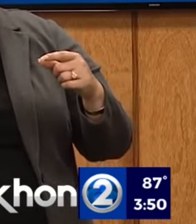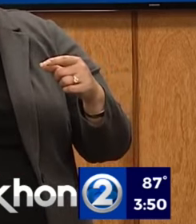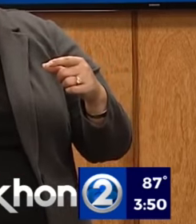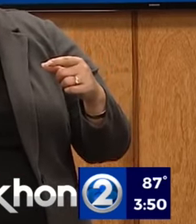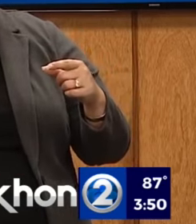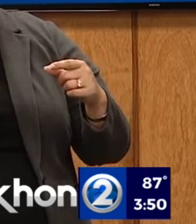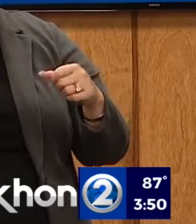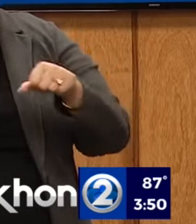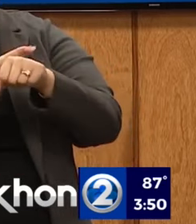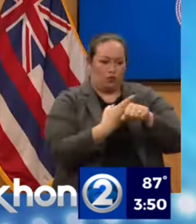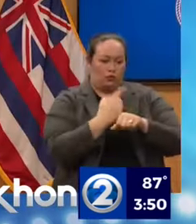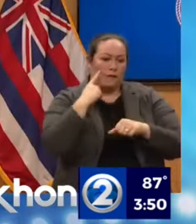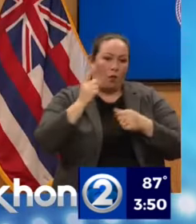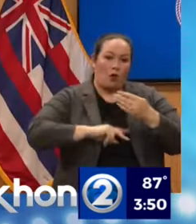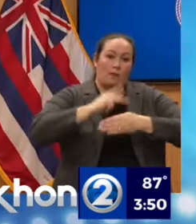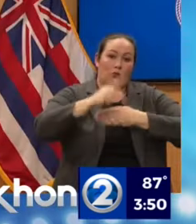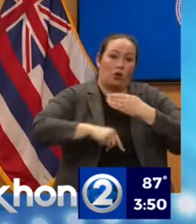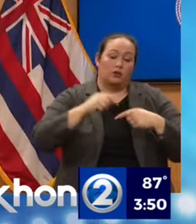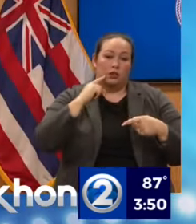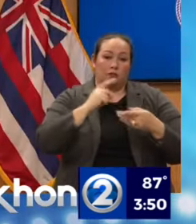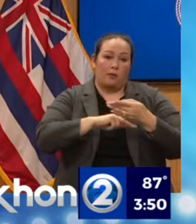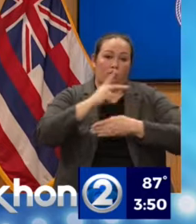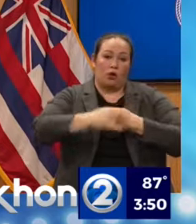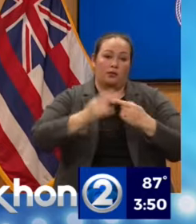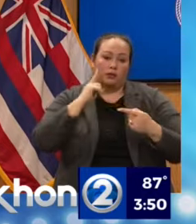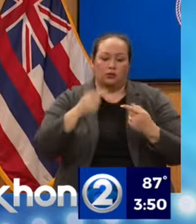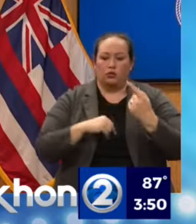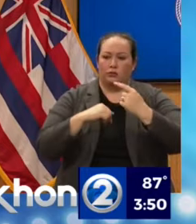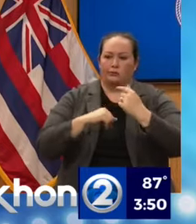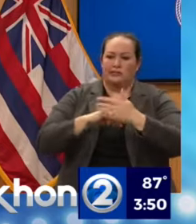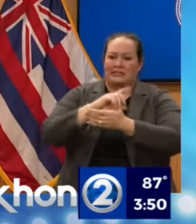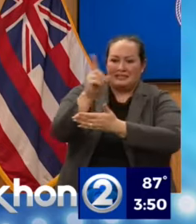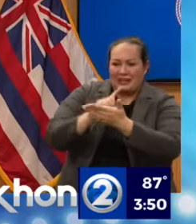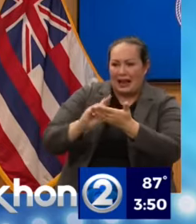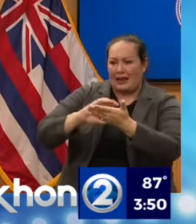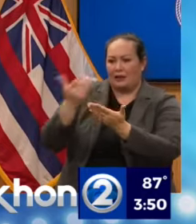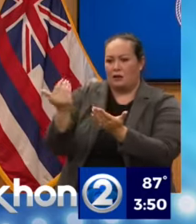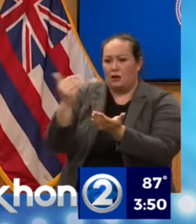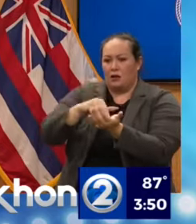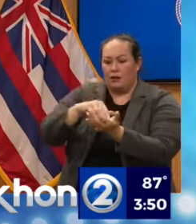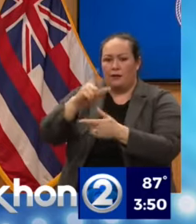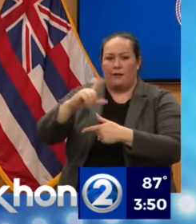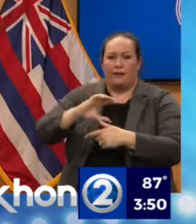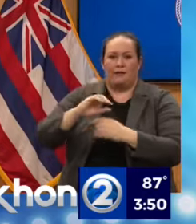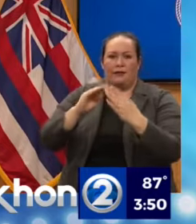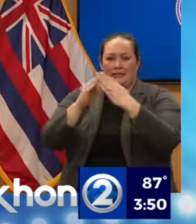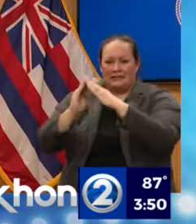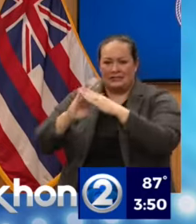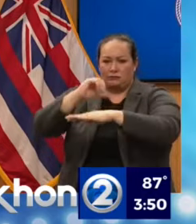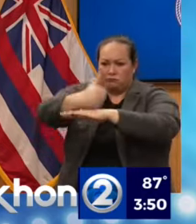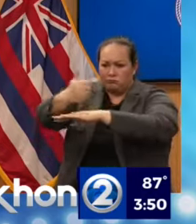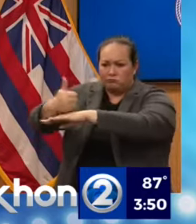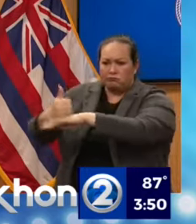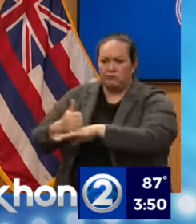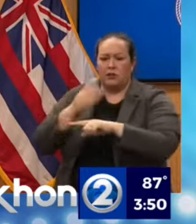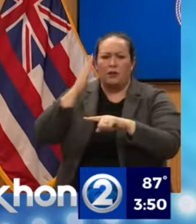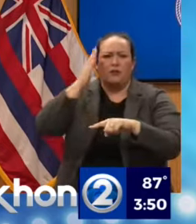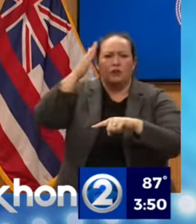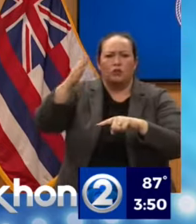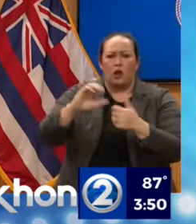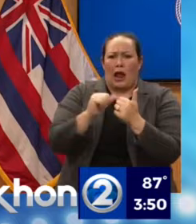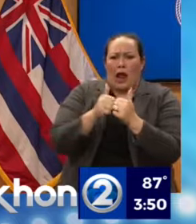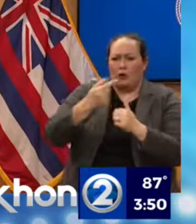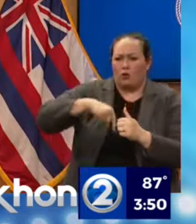with some of those future projects. So as we redesign and look at, you know, what does the future hold?